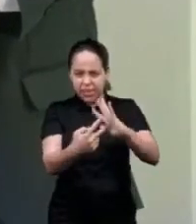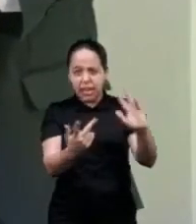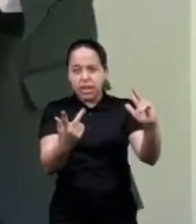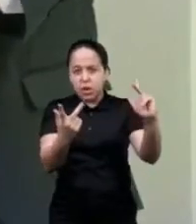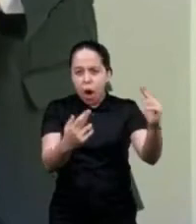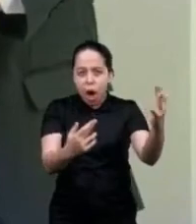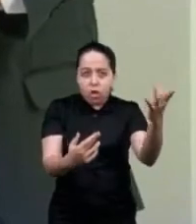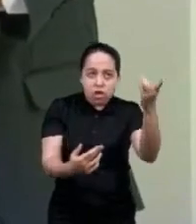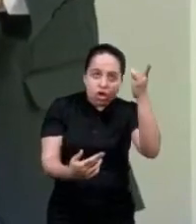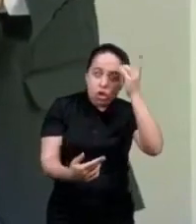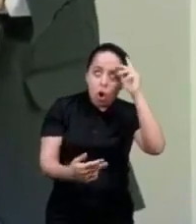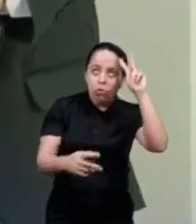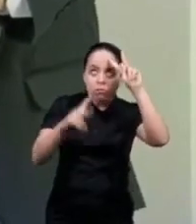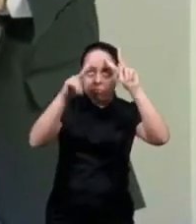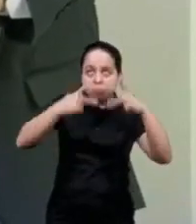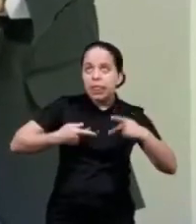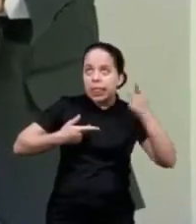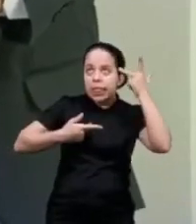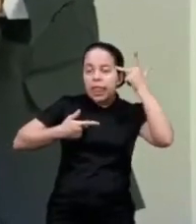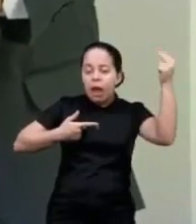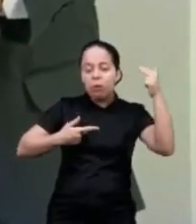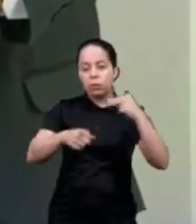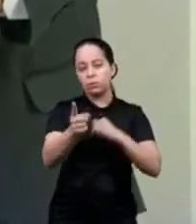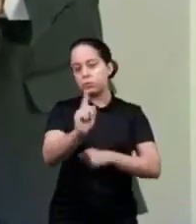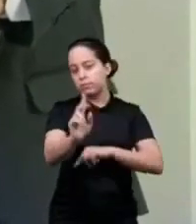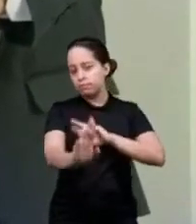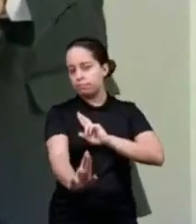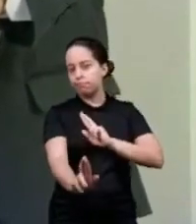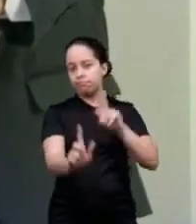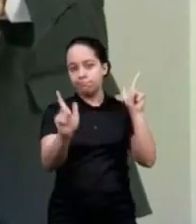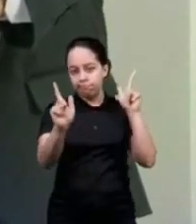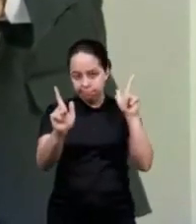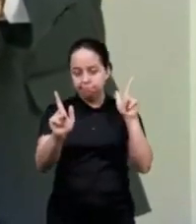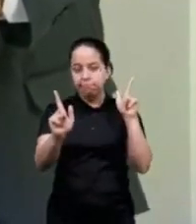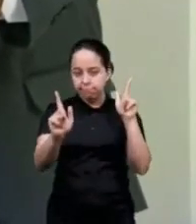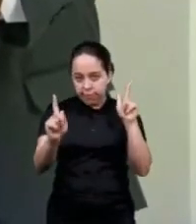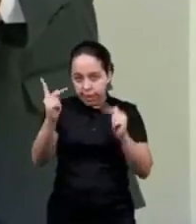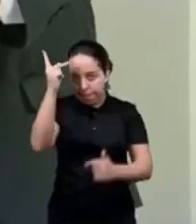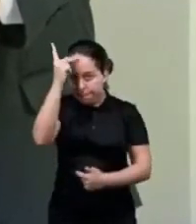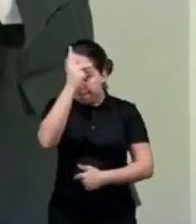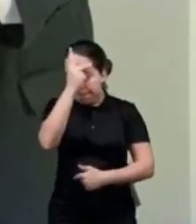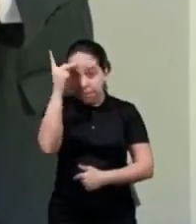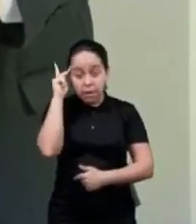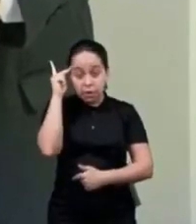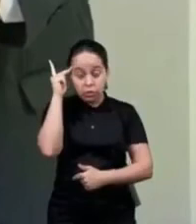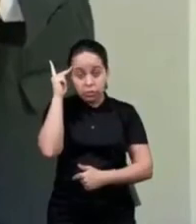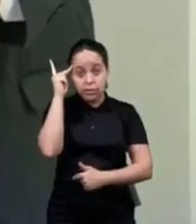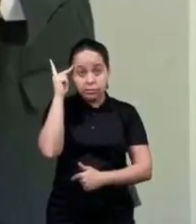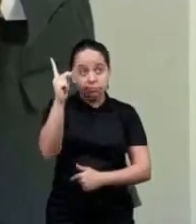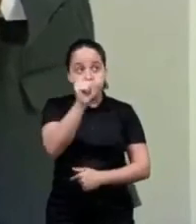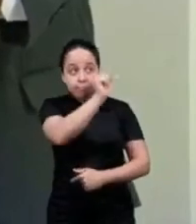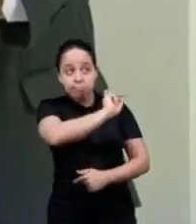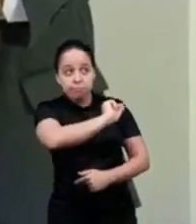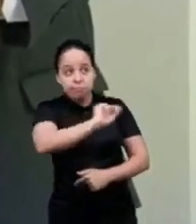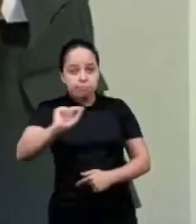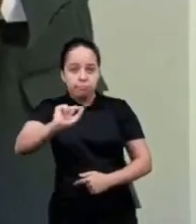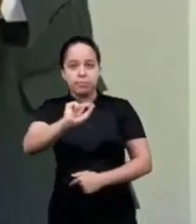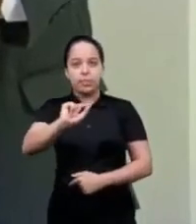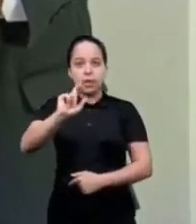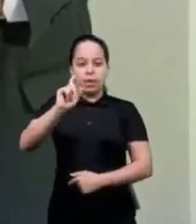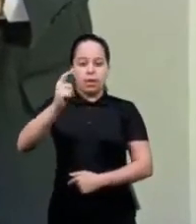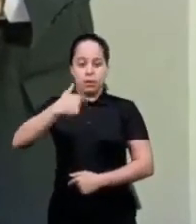is not expressed by faith is not through natural talents man by himself he can't express